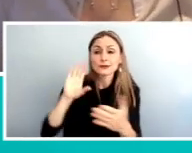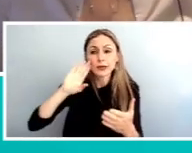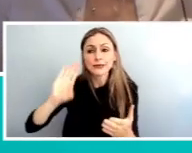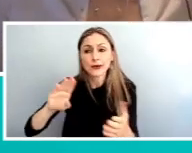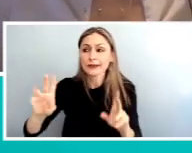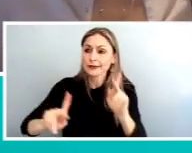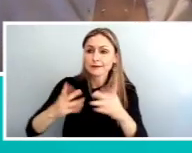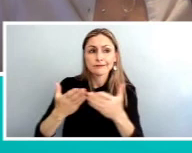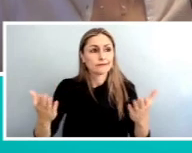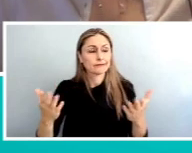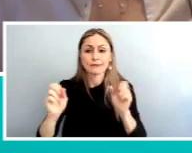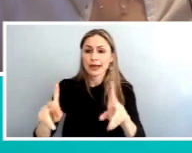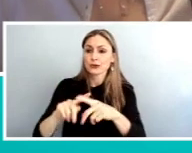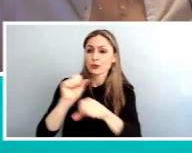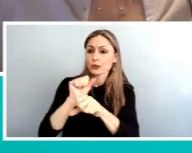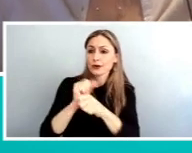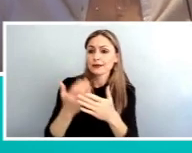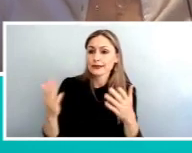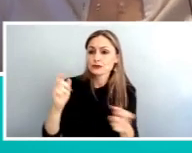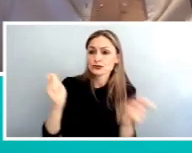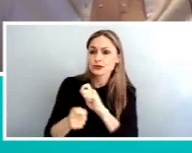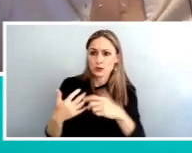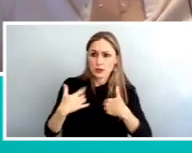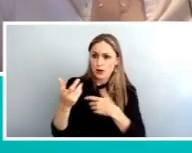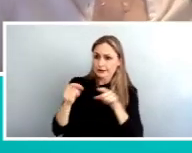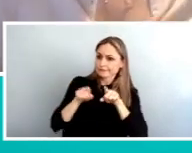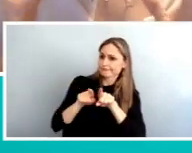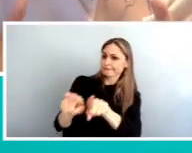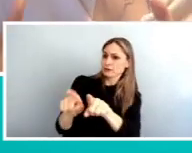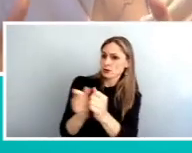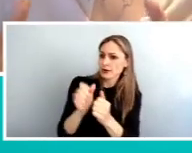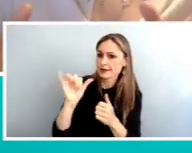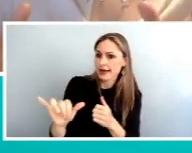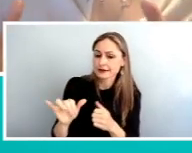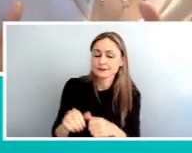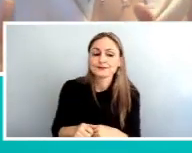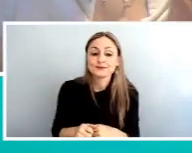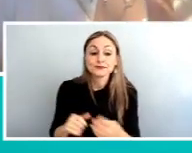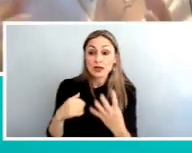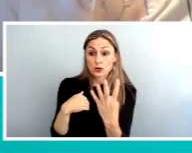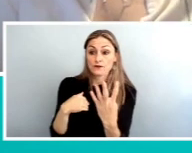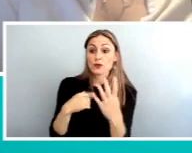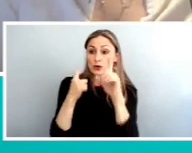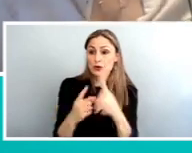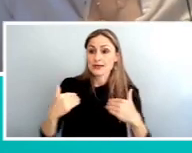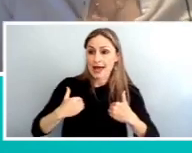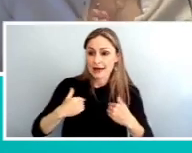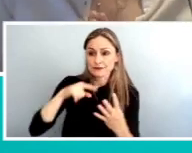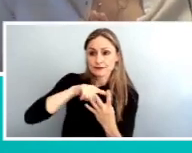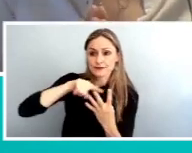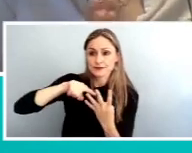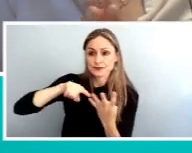bus service is aligned with those changes in response to that. And so, we have those four goals, and what I wanted to do is to have another